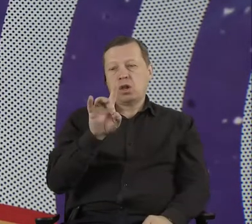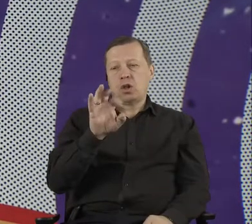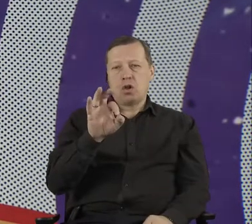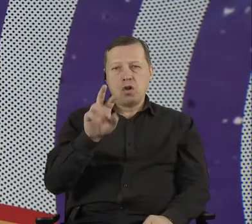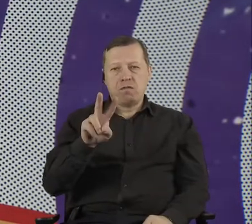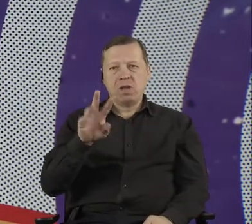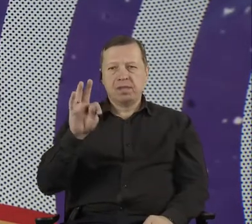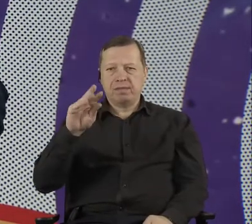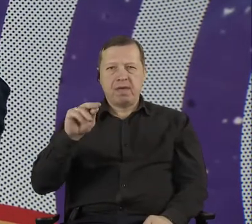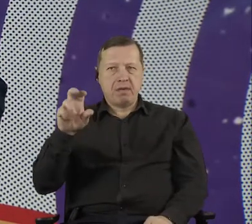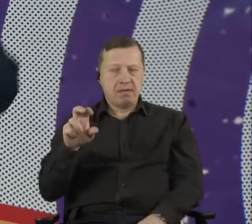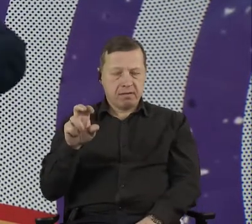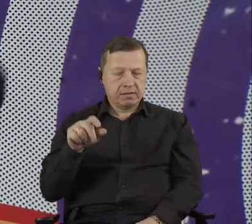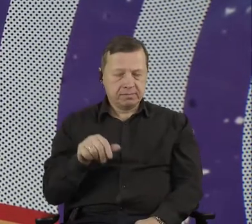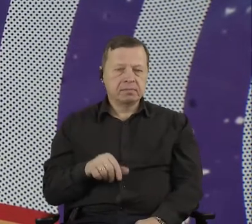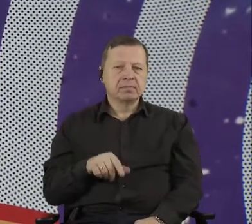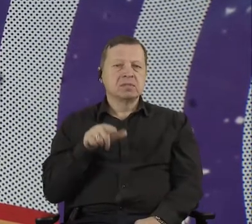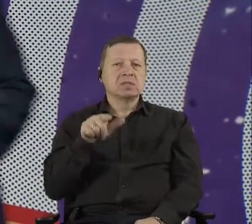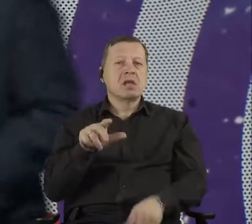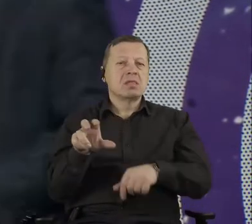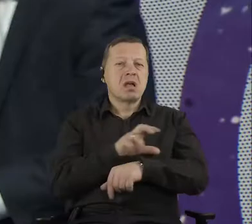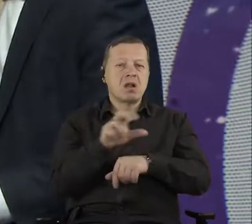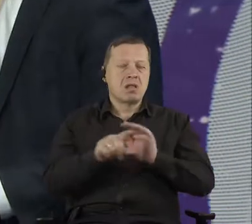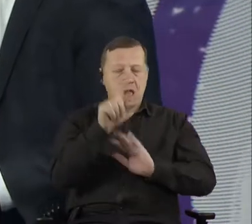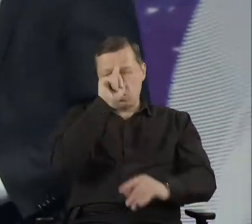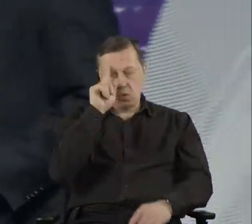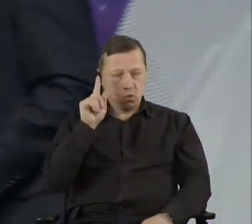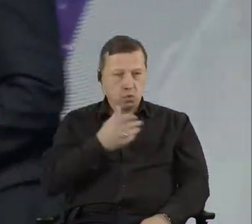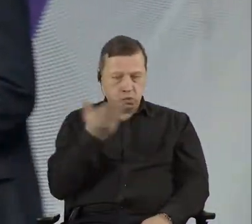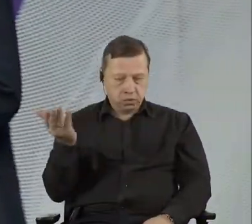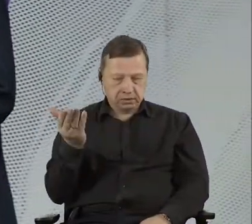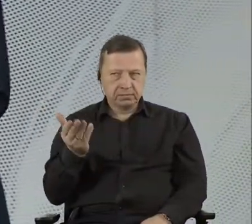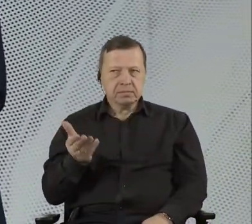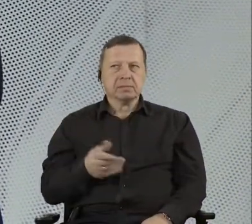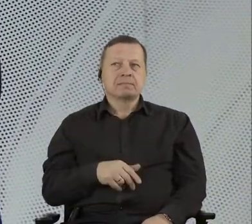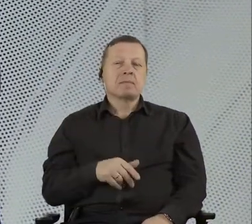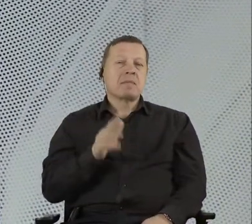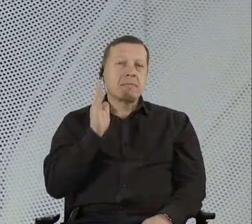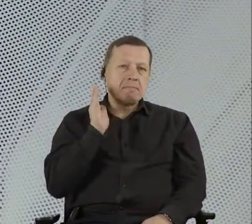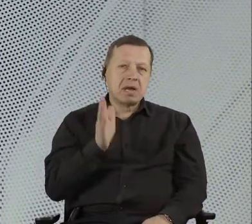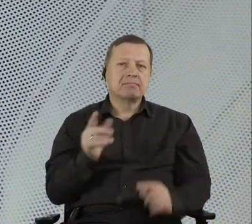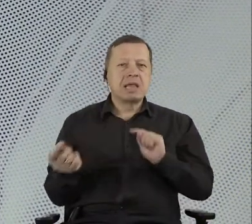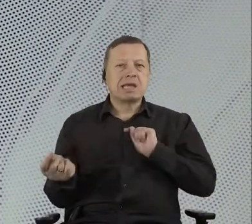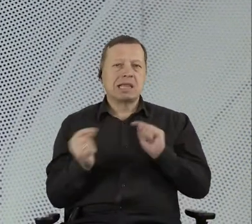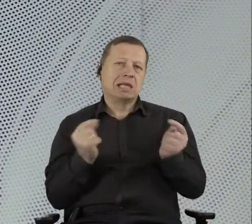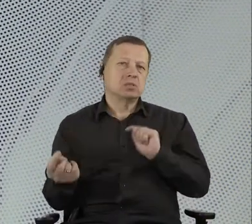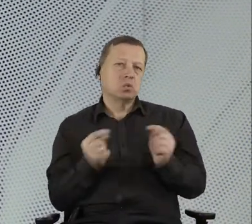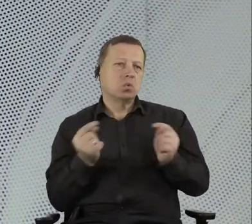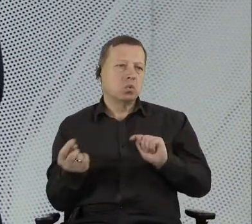there will be a part of the discussion aimed to find the answer about what's the difference.